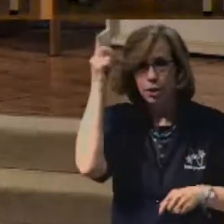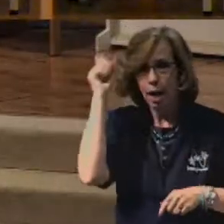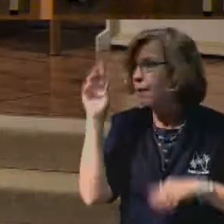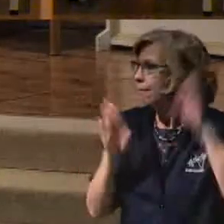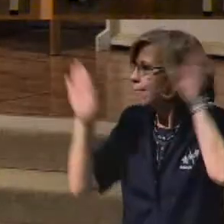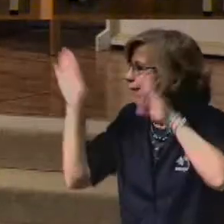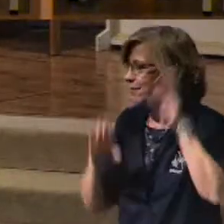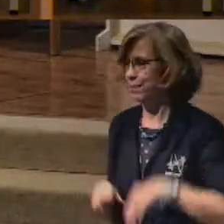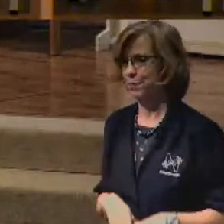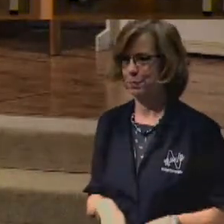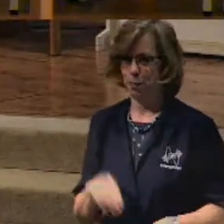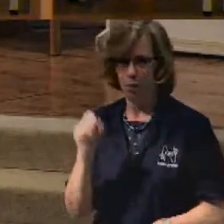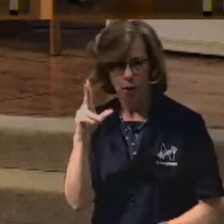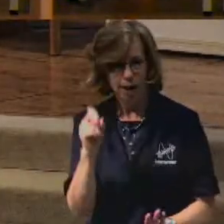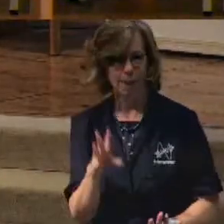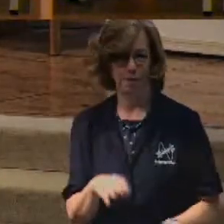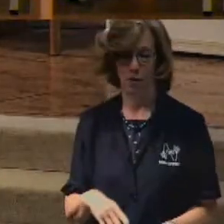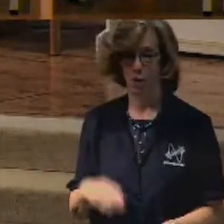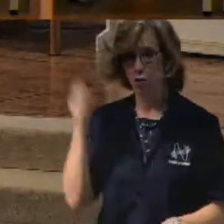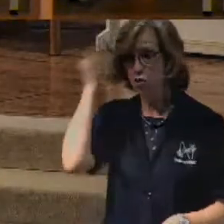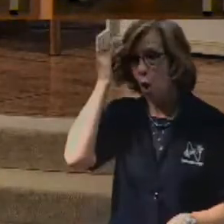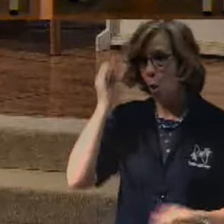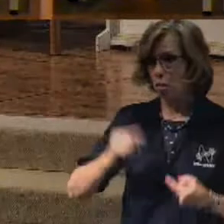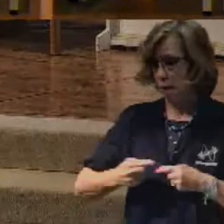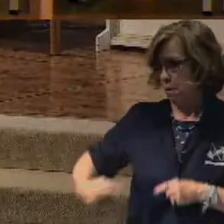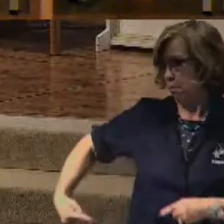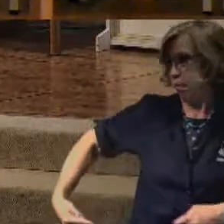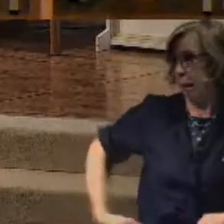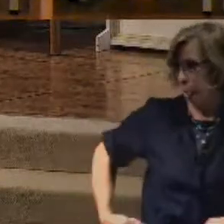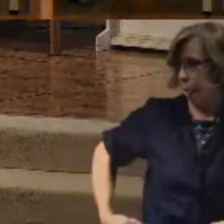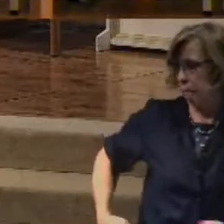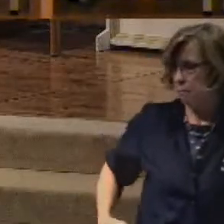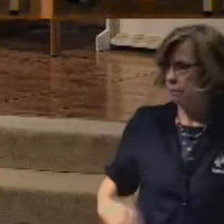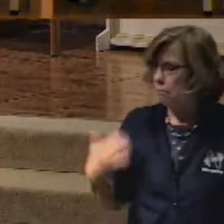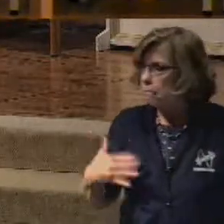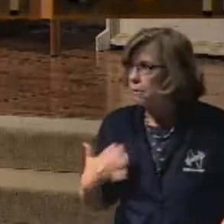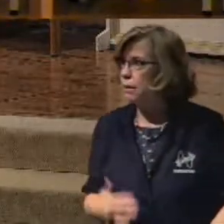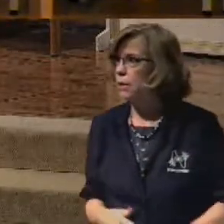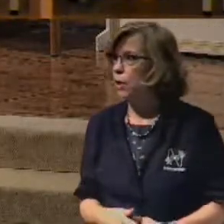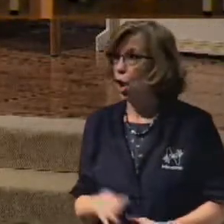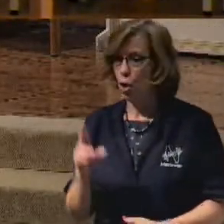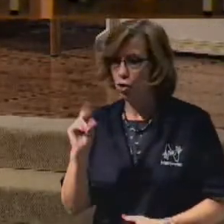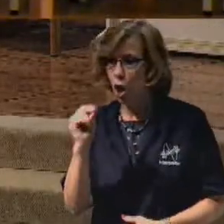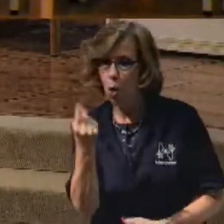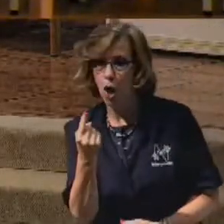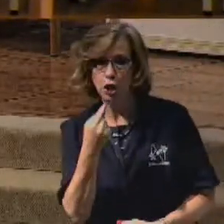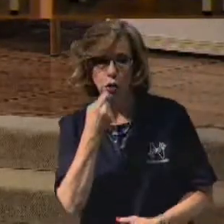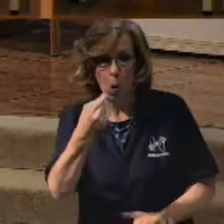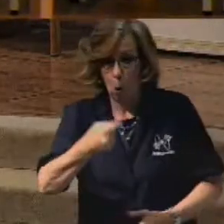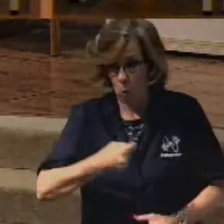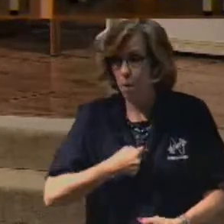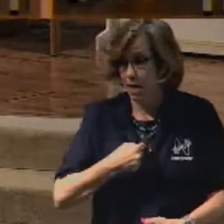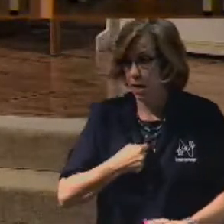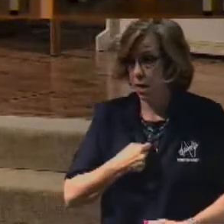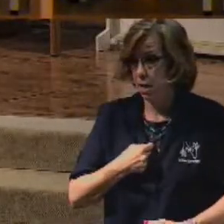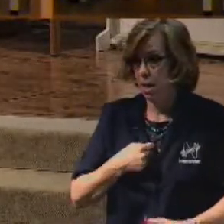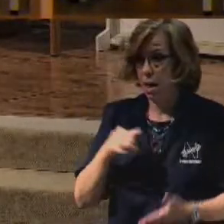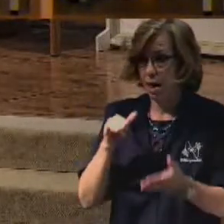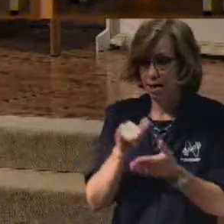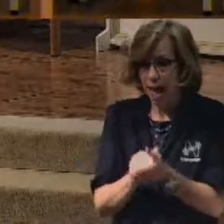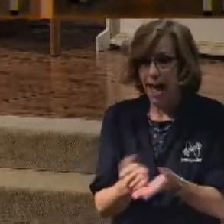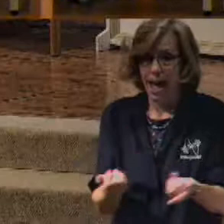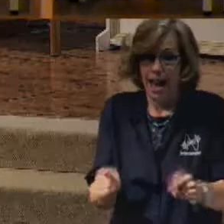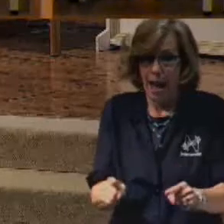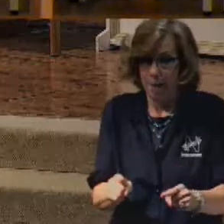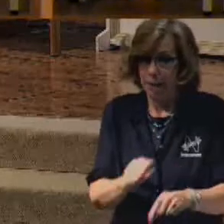know, okay, you know what I'm talking about. The pain in the side. All right. And no one told me that that was somewhat